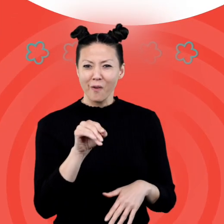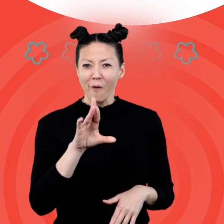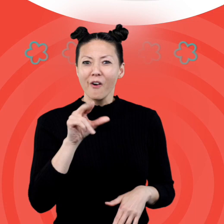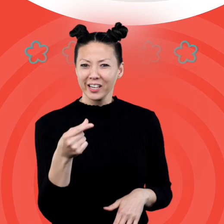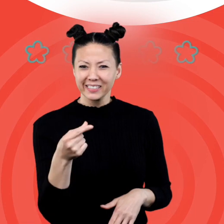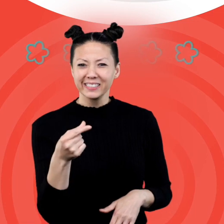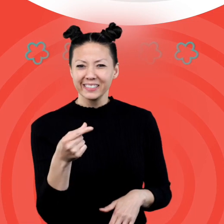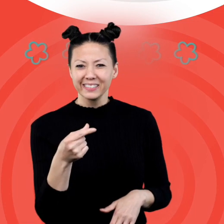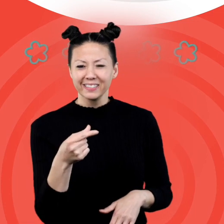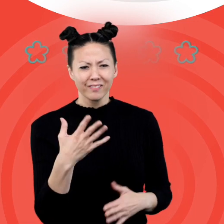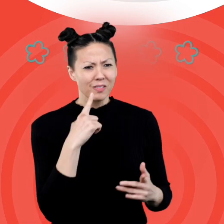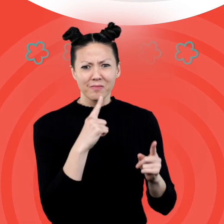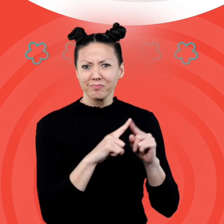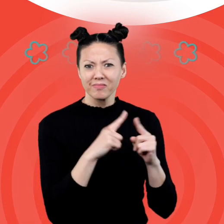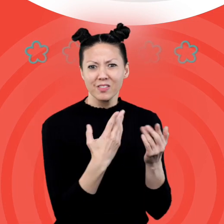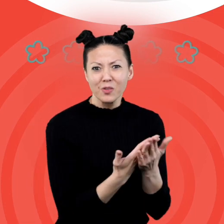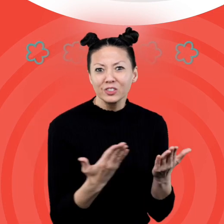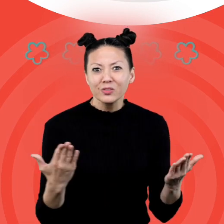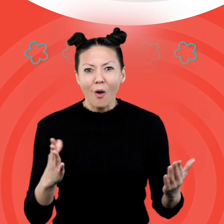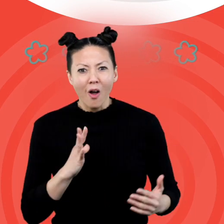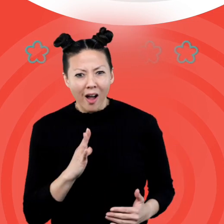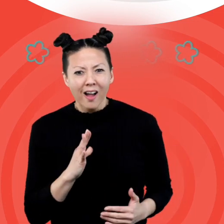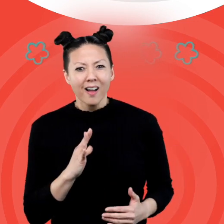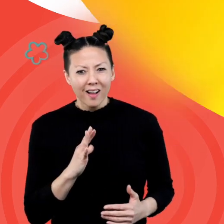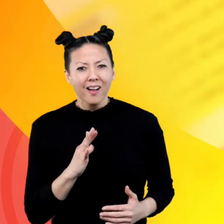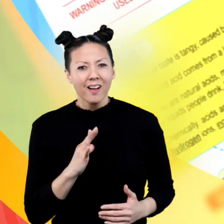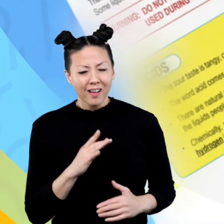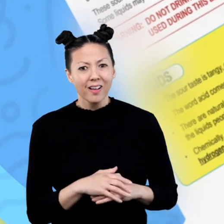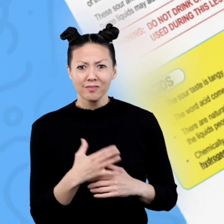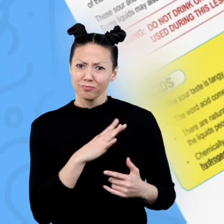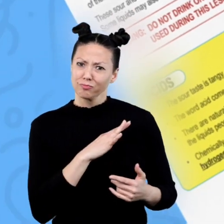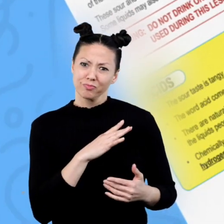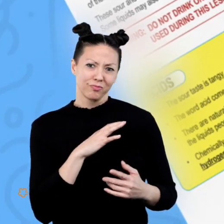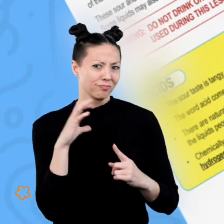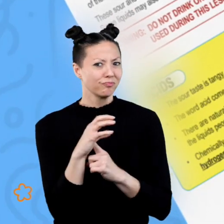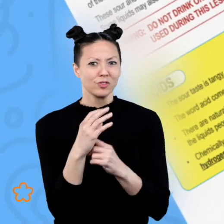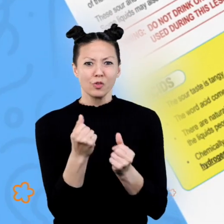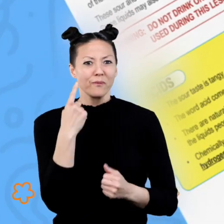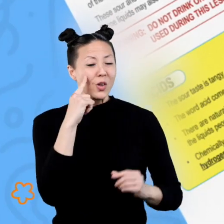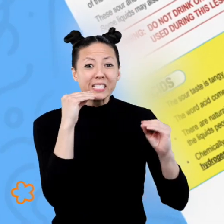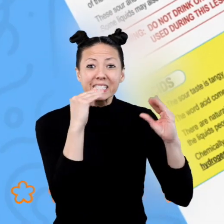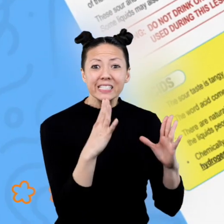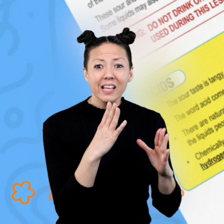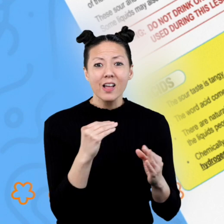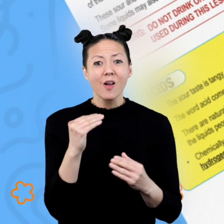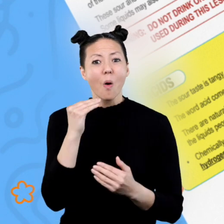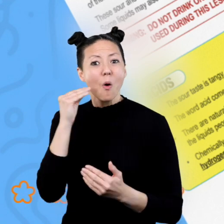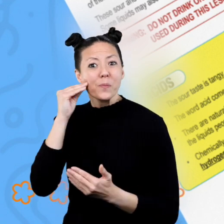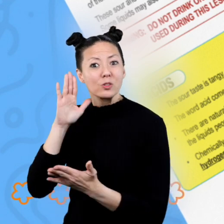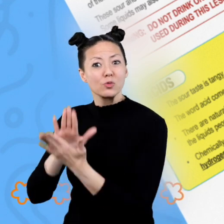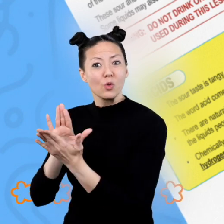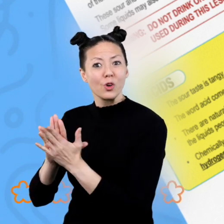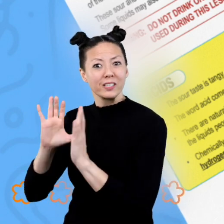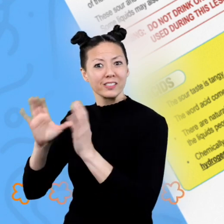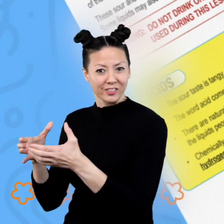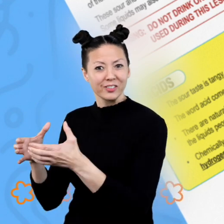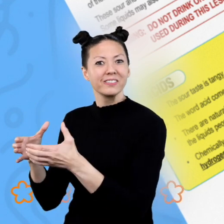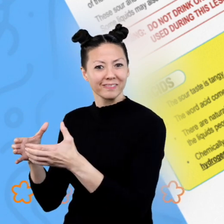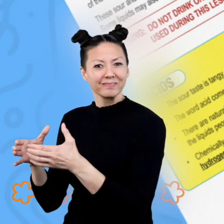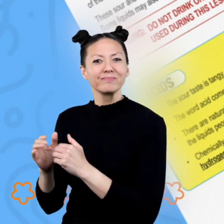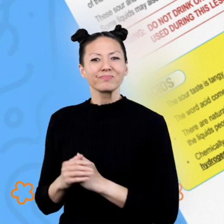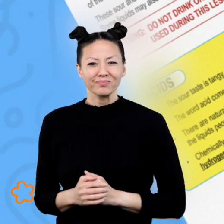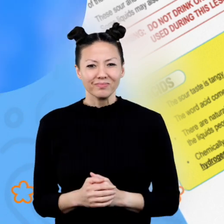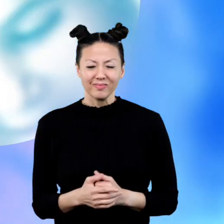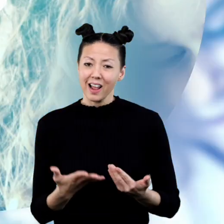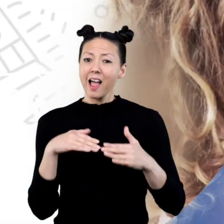.org for thousands of free resources and turnkey solutions for teachers and homeschoolers.